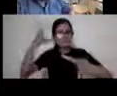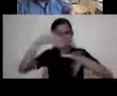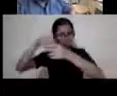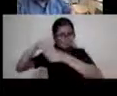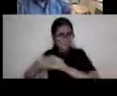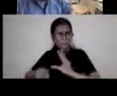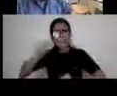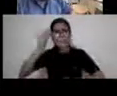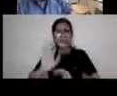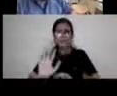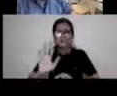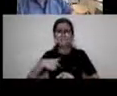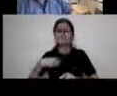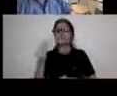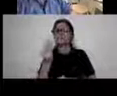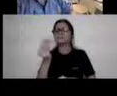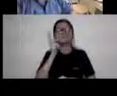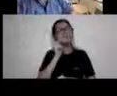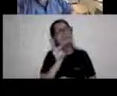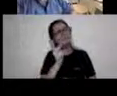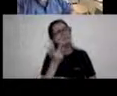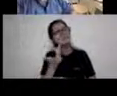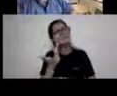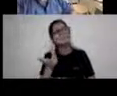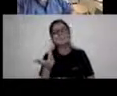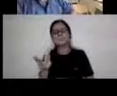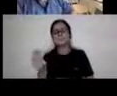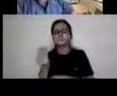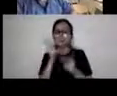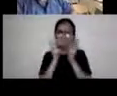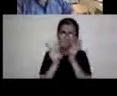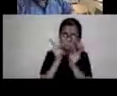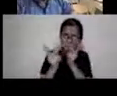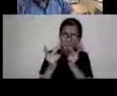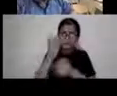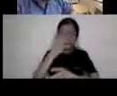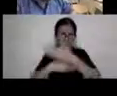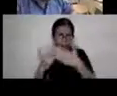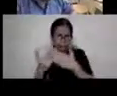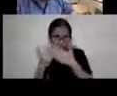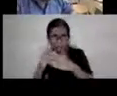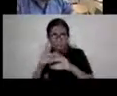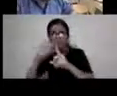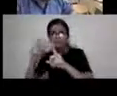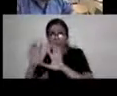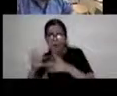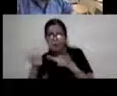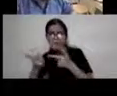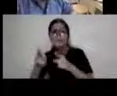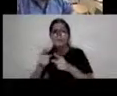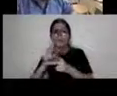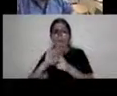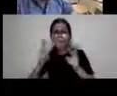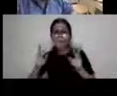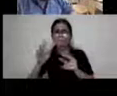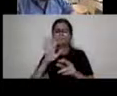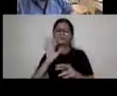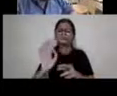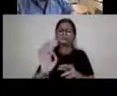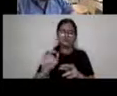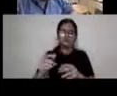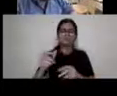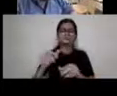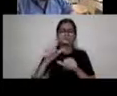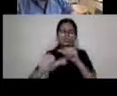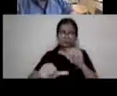ways, many of you are familiar with what things look like without disability studies, because it probably hasn't been a fairly recent phenomenon